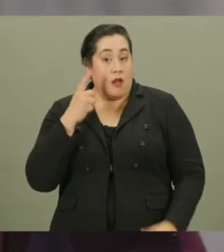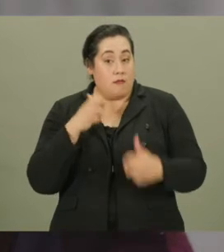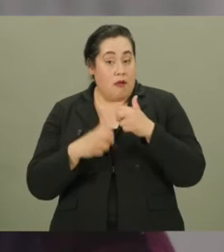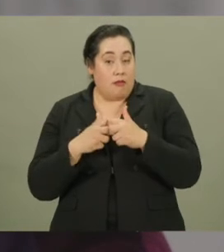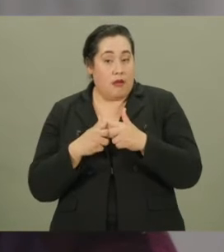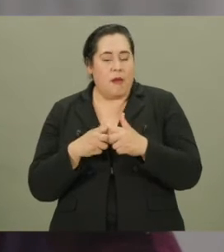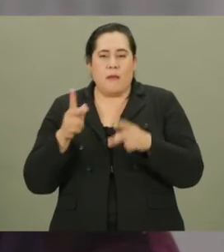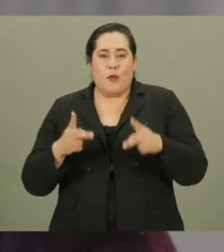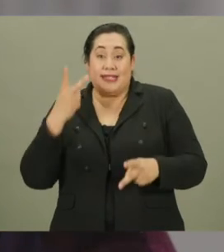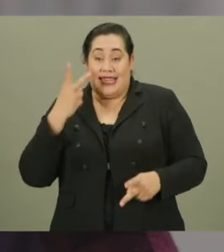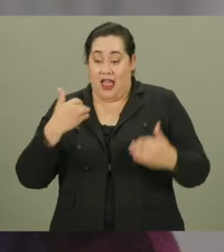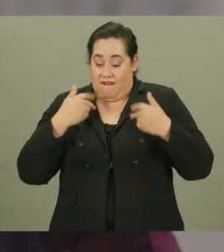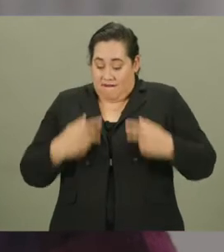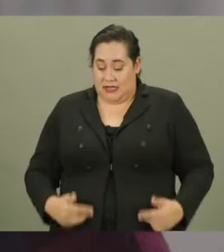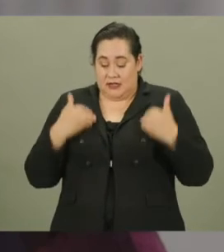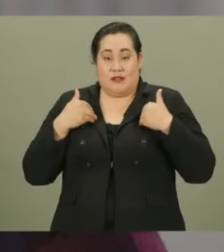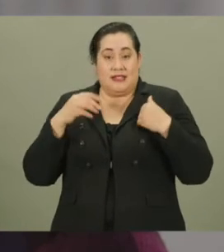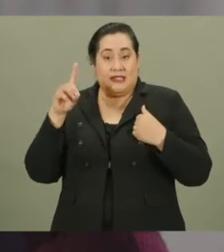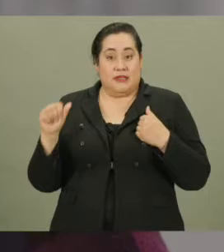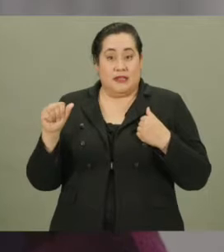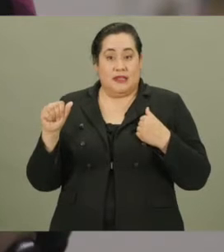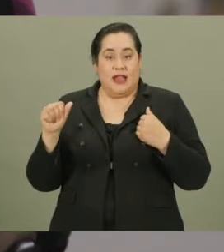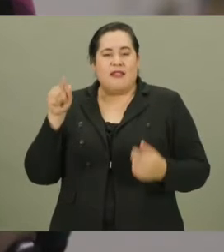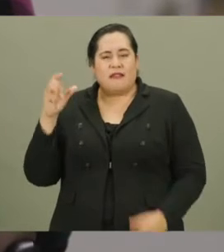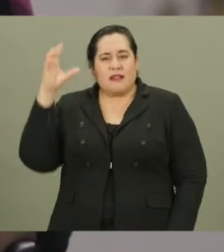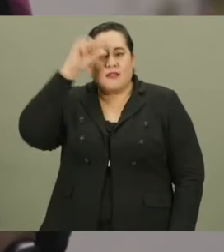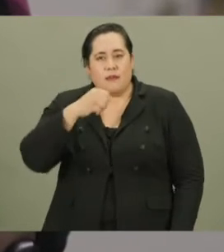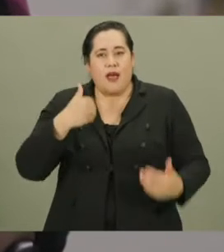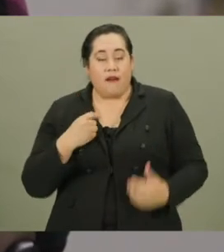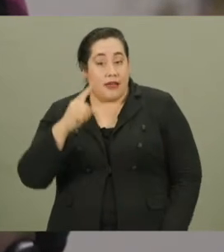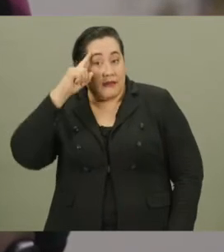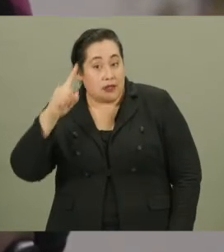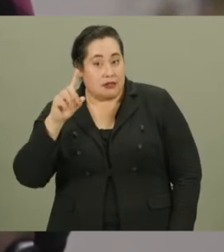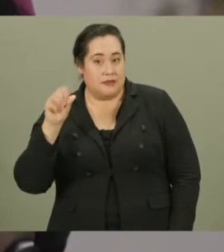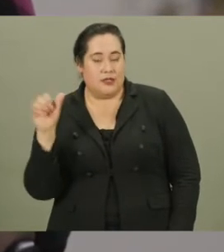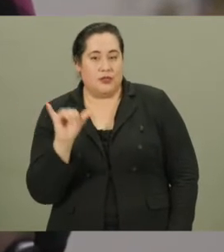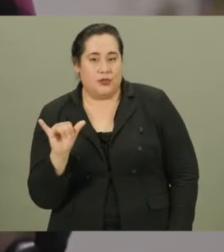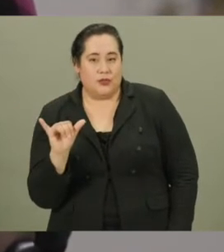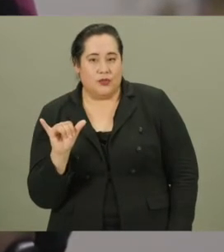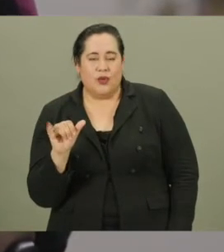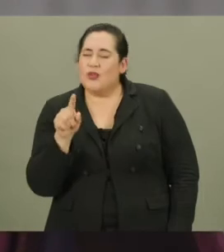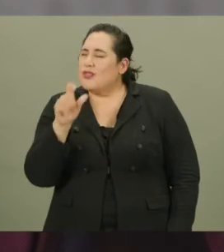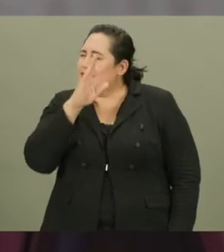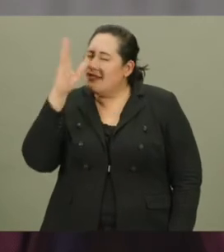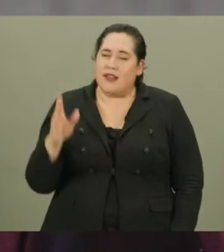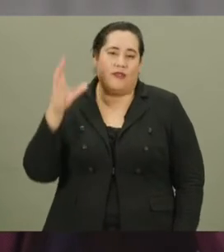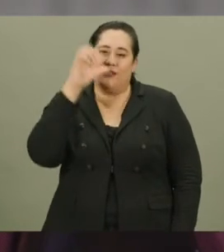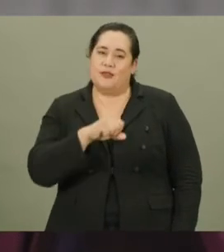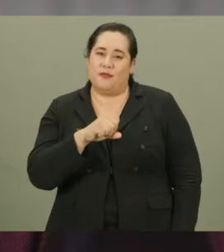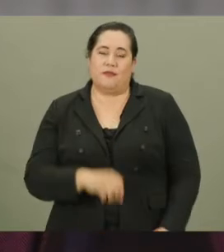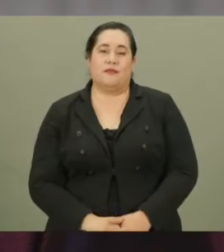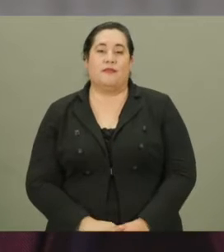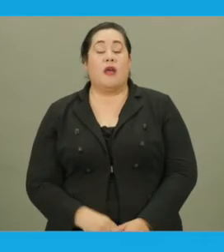One of the problems are that people see that I have a physical disability and assume that I have a mental disability as well. You should